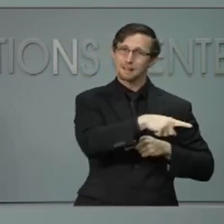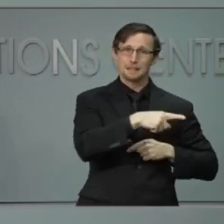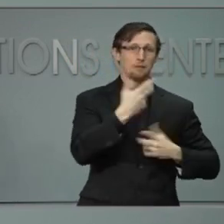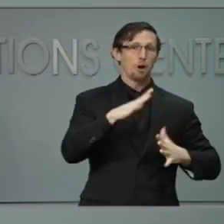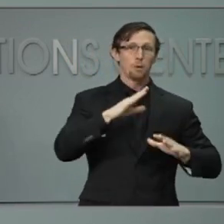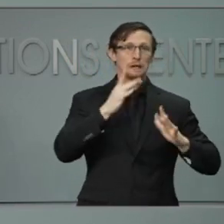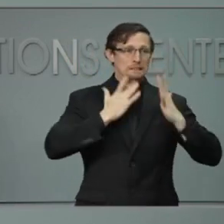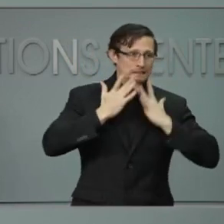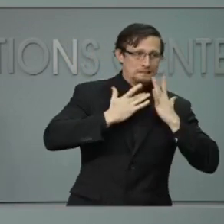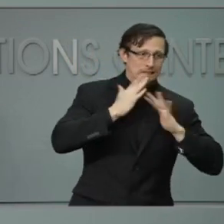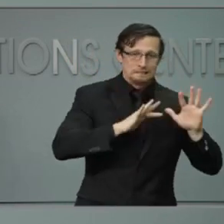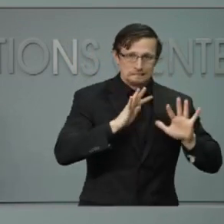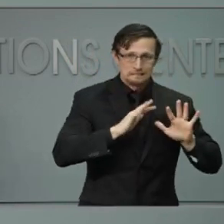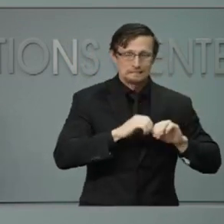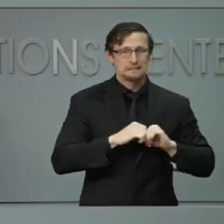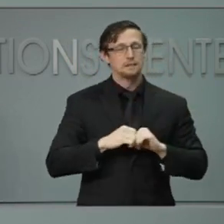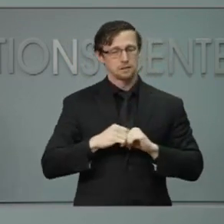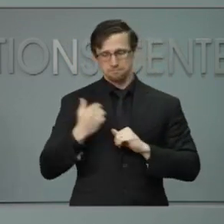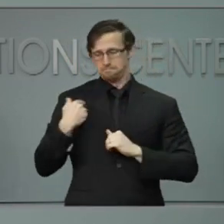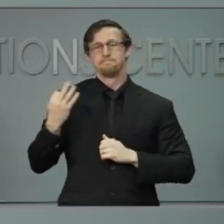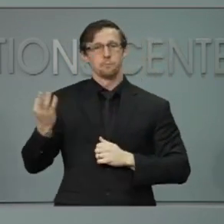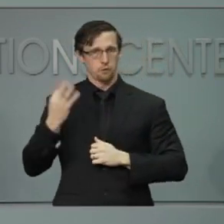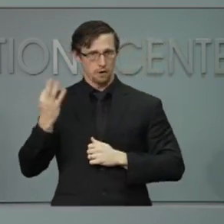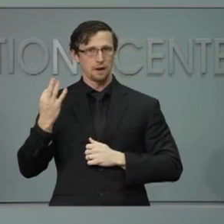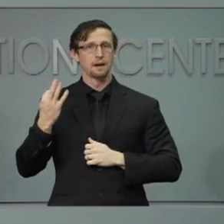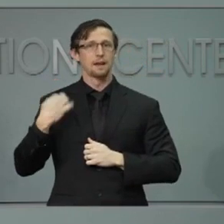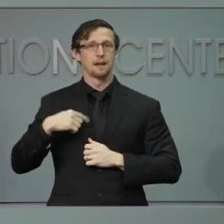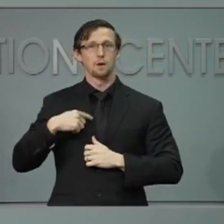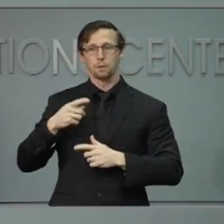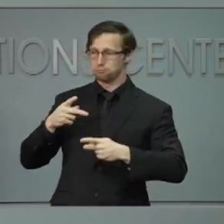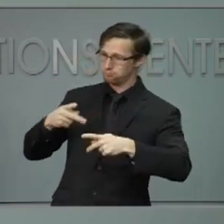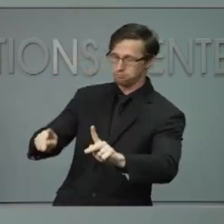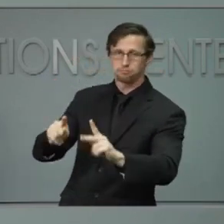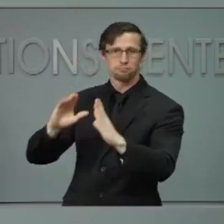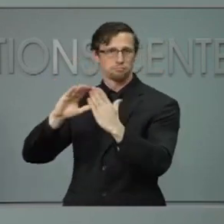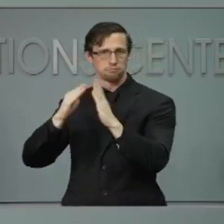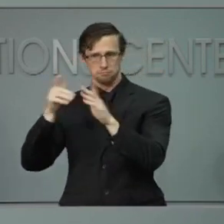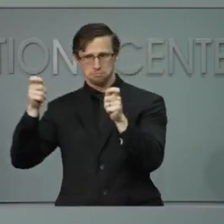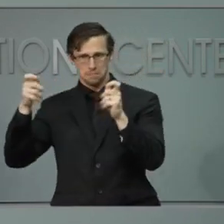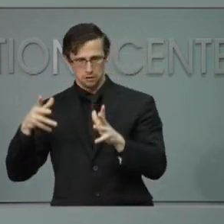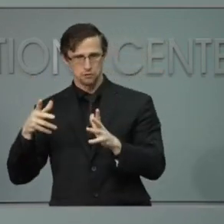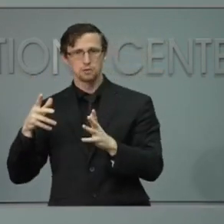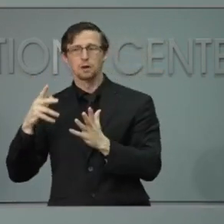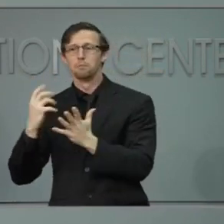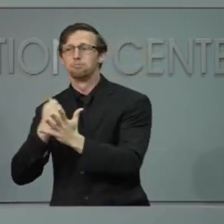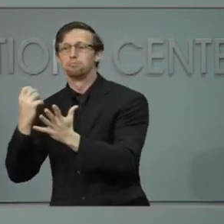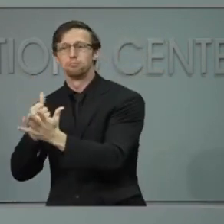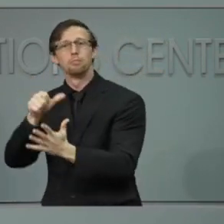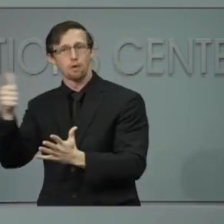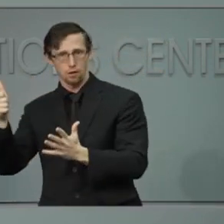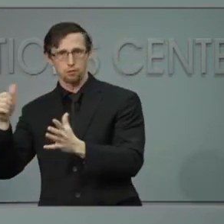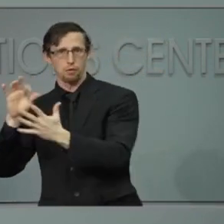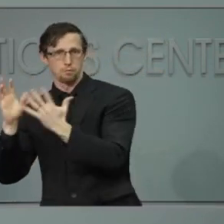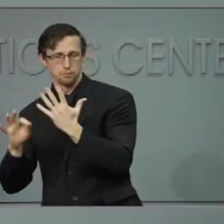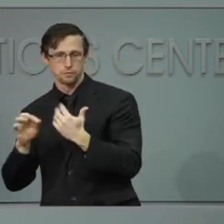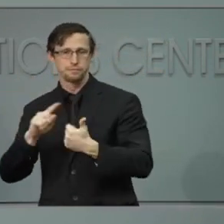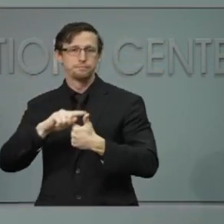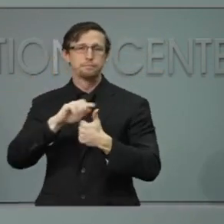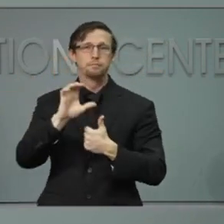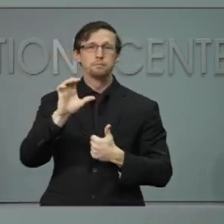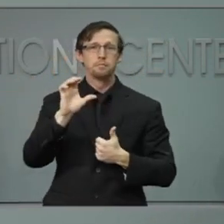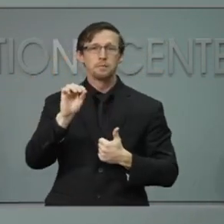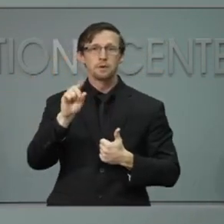As of Friday, we gave our city manager the ability to utilize other departments, such as code enforcement,